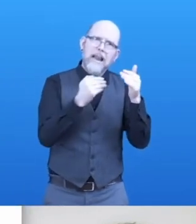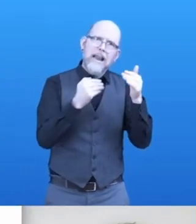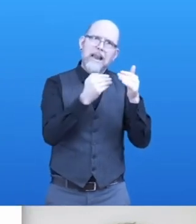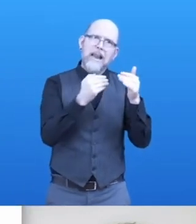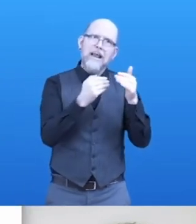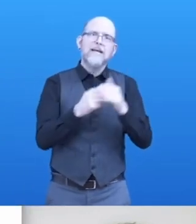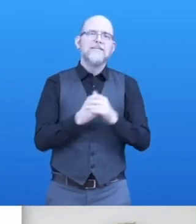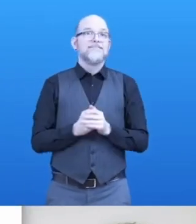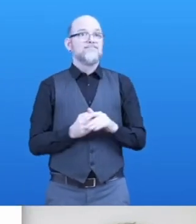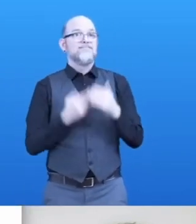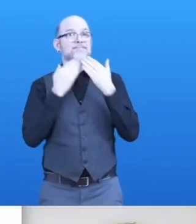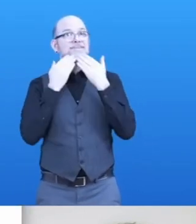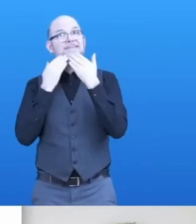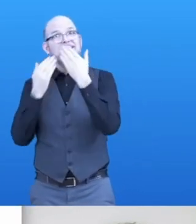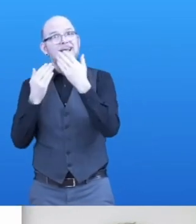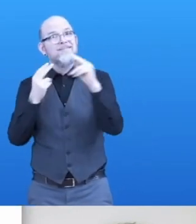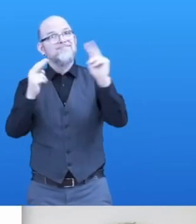Thank you for your attention.